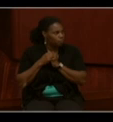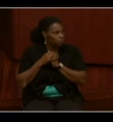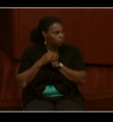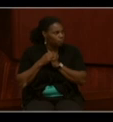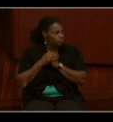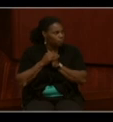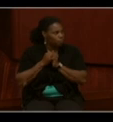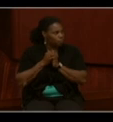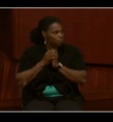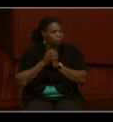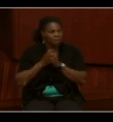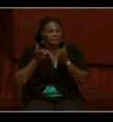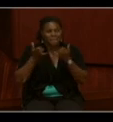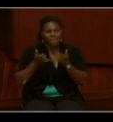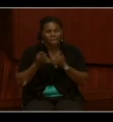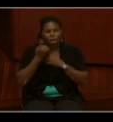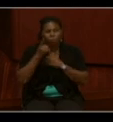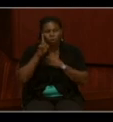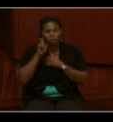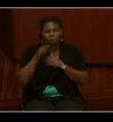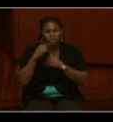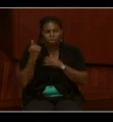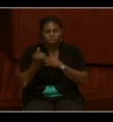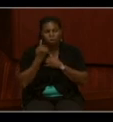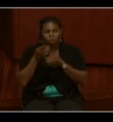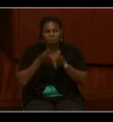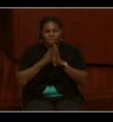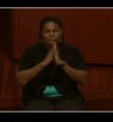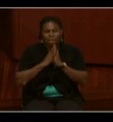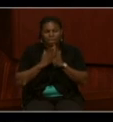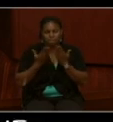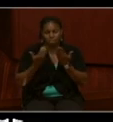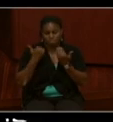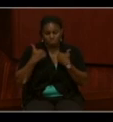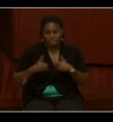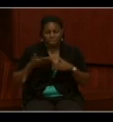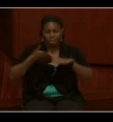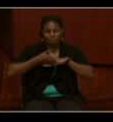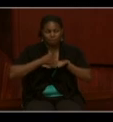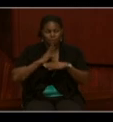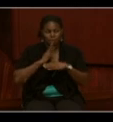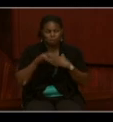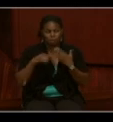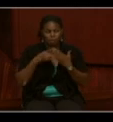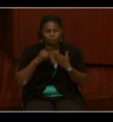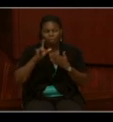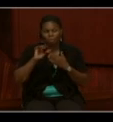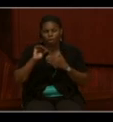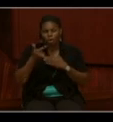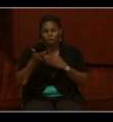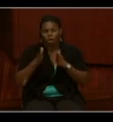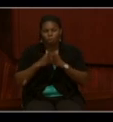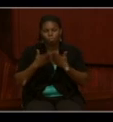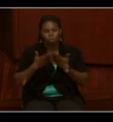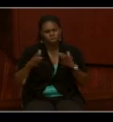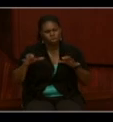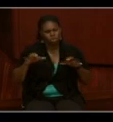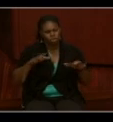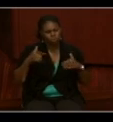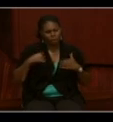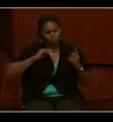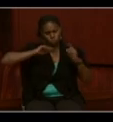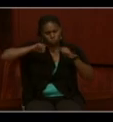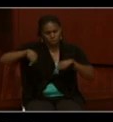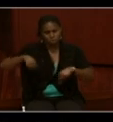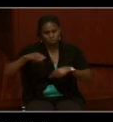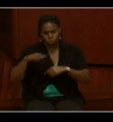Now, one question that is always asked of me after I talk about some log books is do I have to come to the Washington